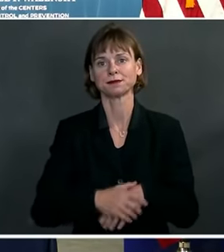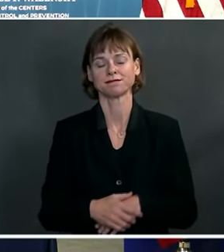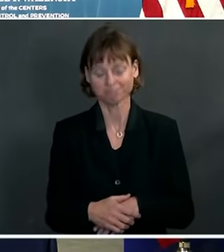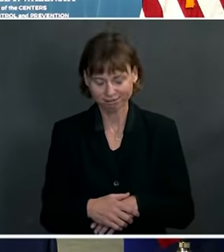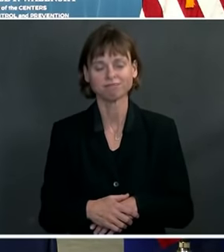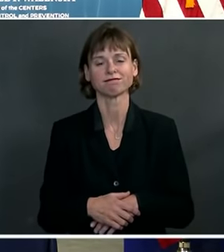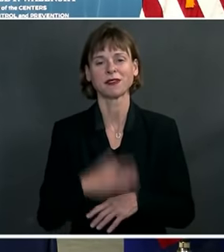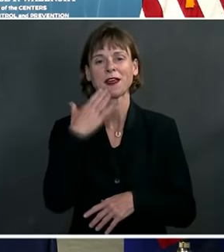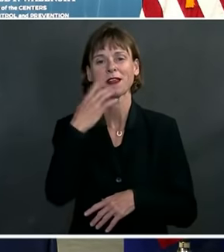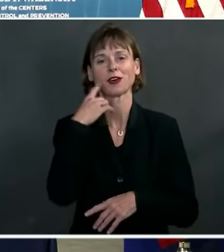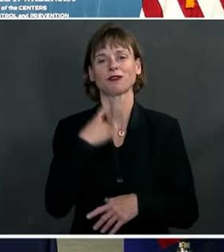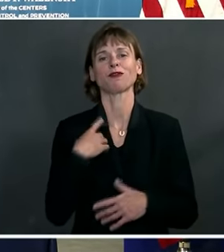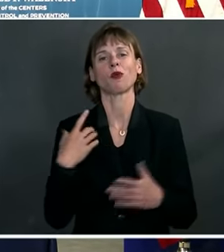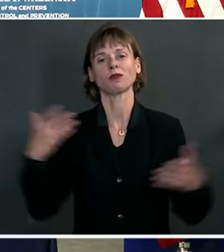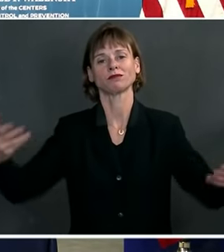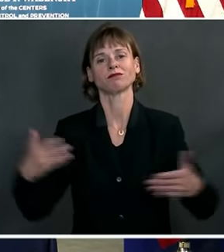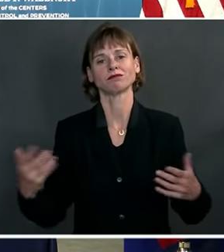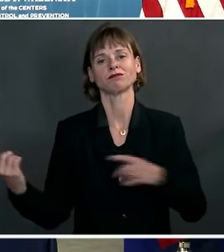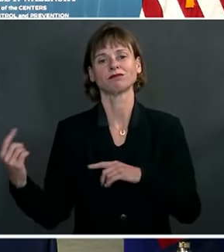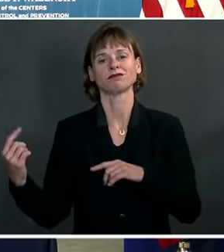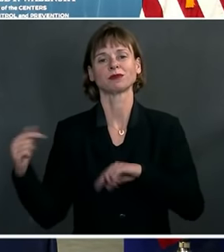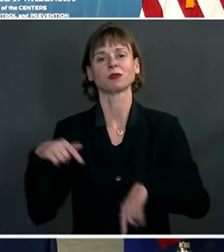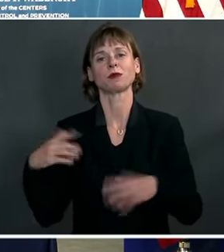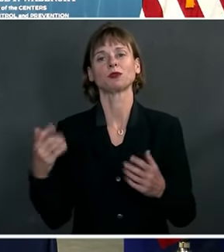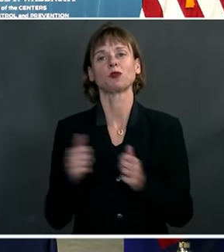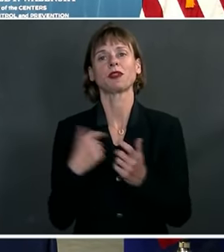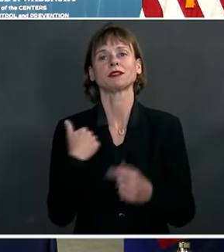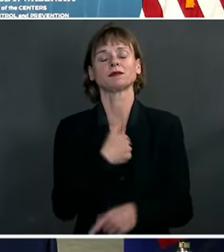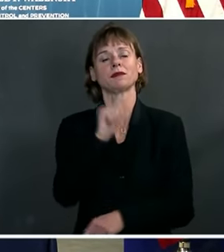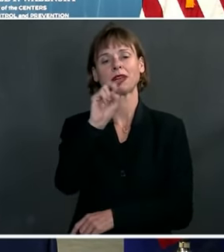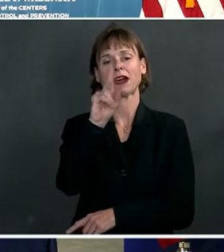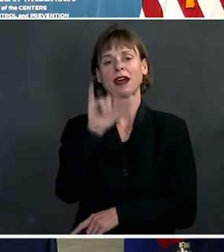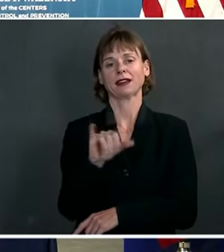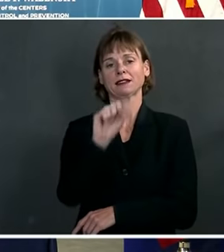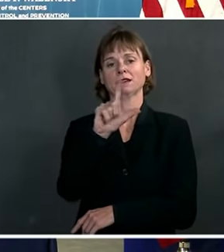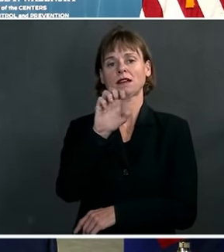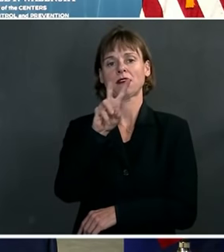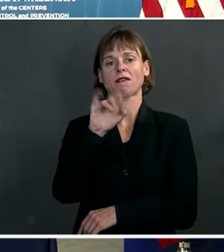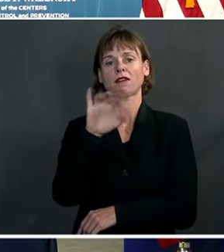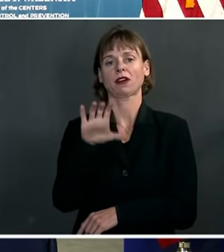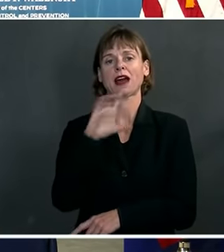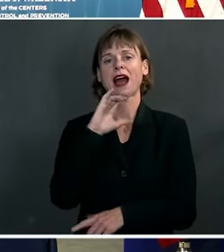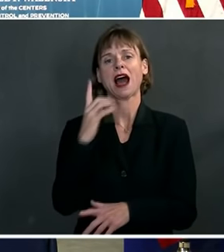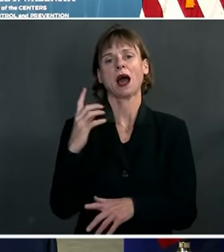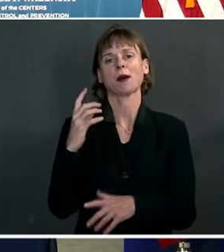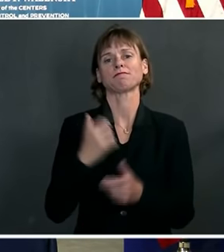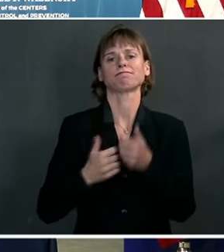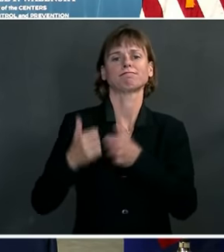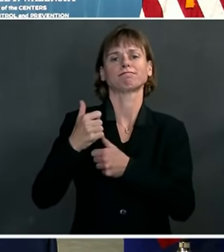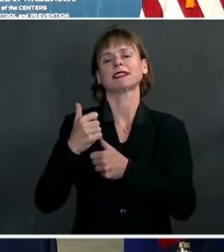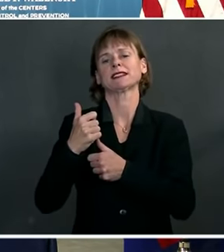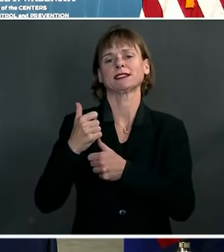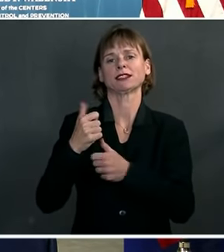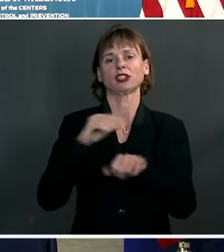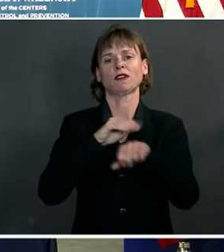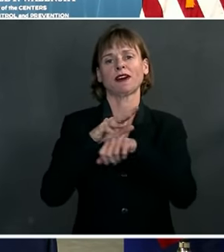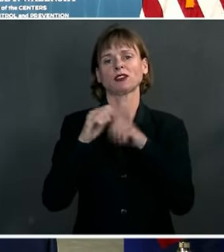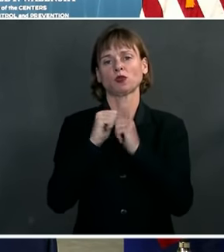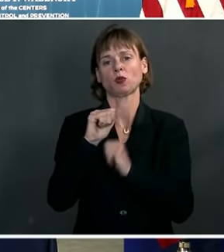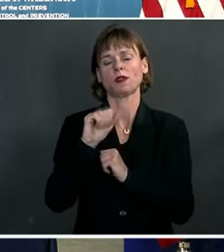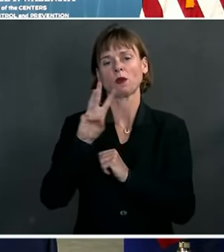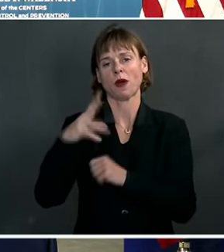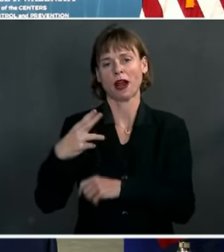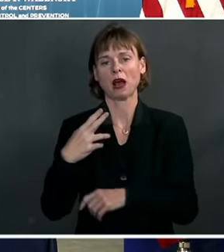Thank you for joining us. I'm Andy Slavitt, senior advisor at the White House. There's been a lot happening over the last week and over the last 24